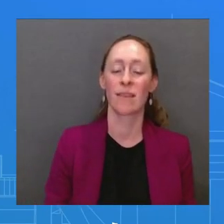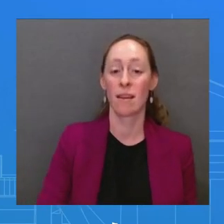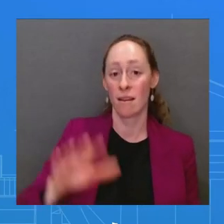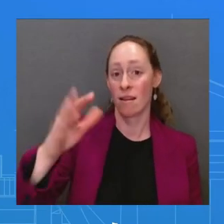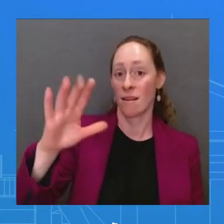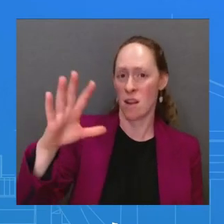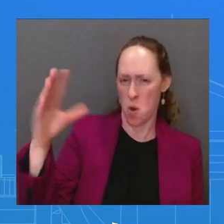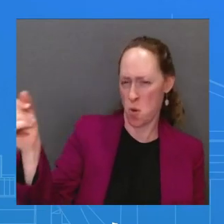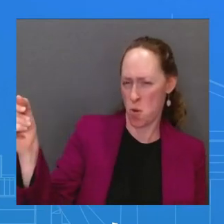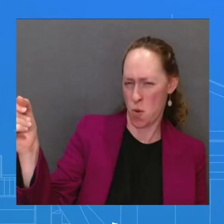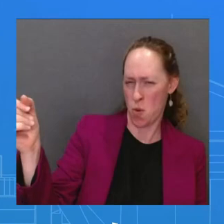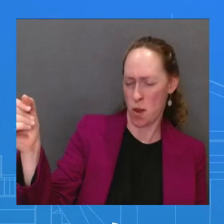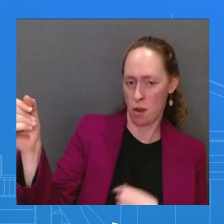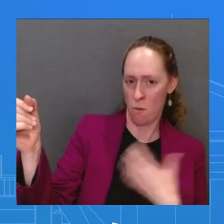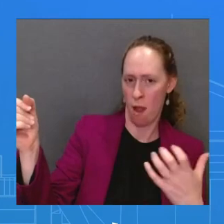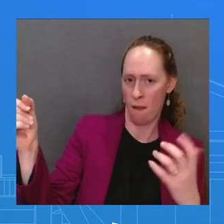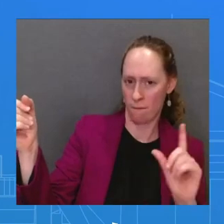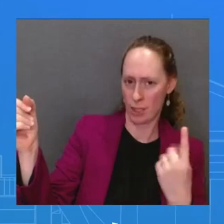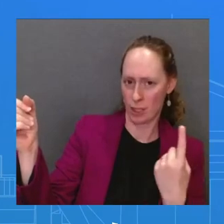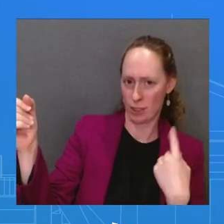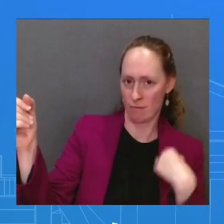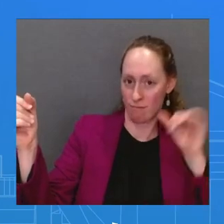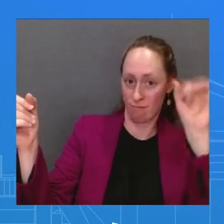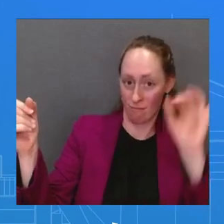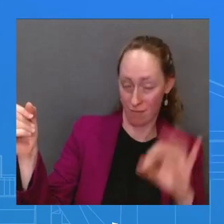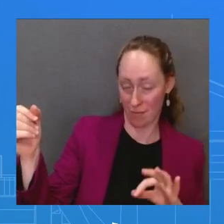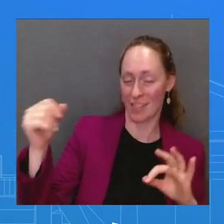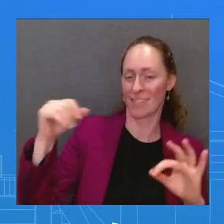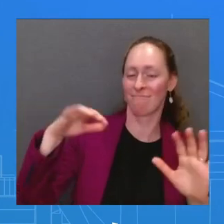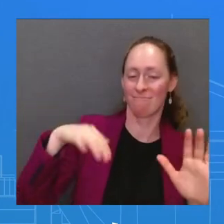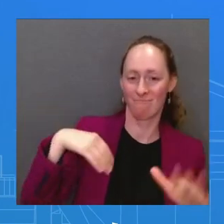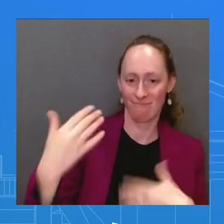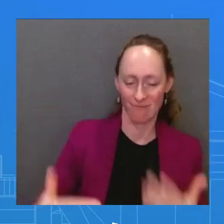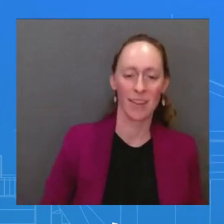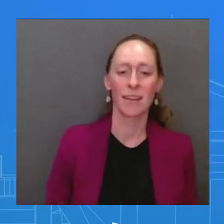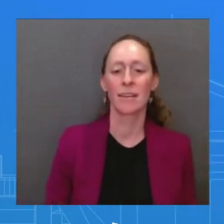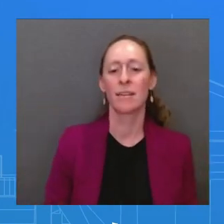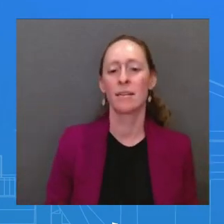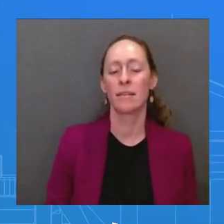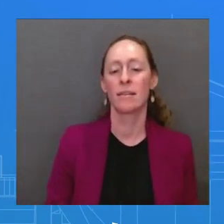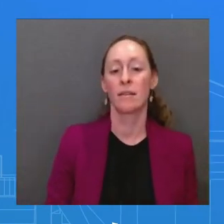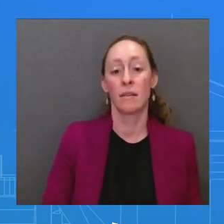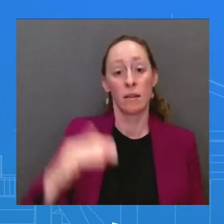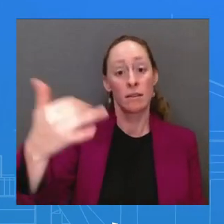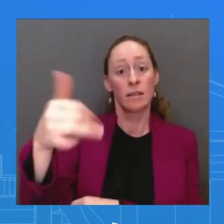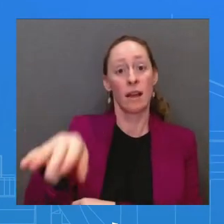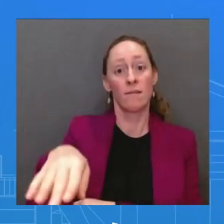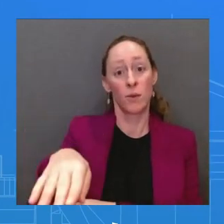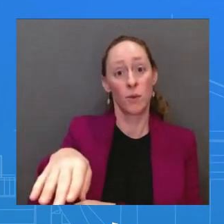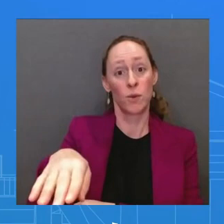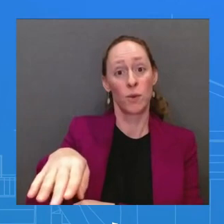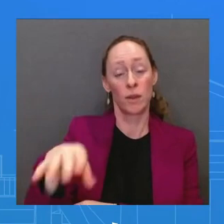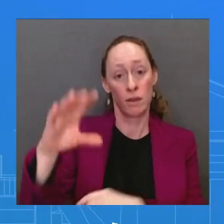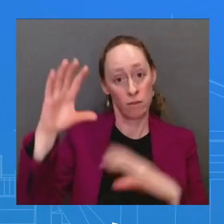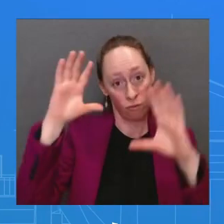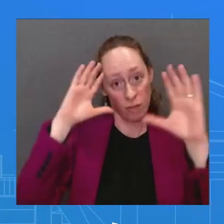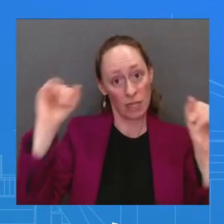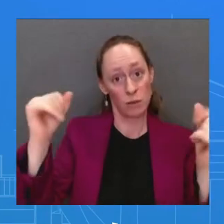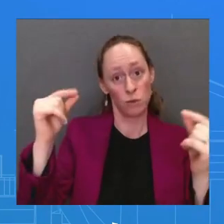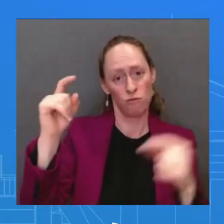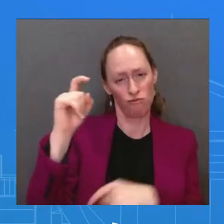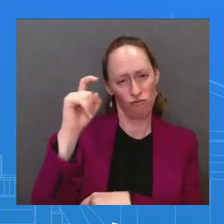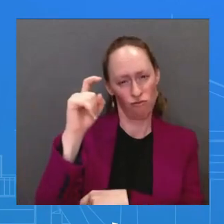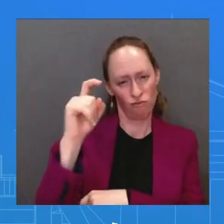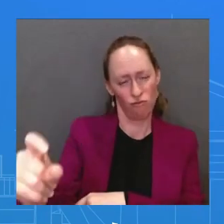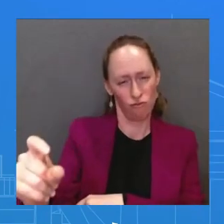top, and then we'll get this going. So this afternoon, President Biden will award the Medal of Honor, America's oldest and highest recognition for